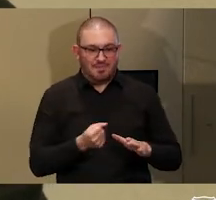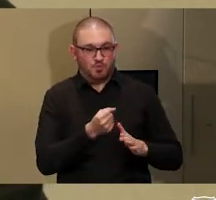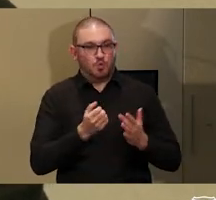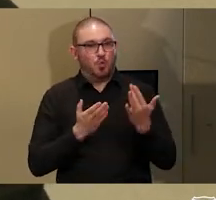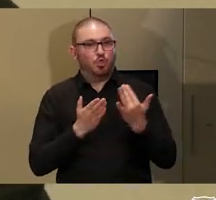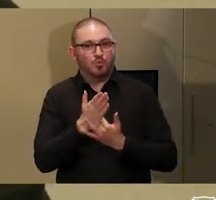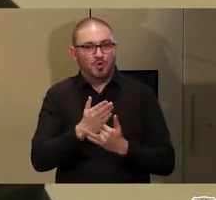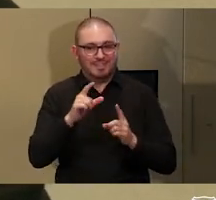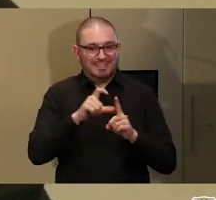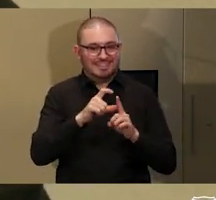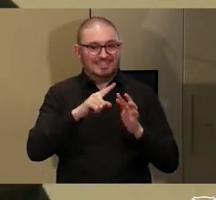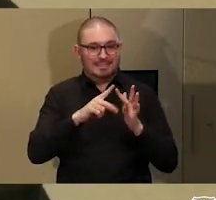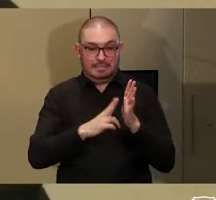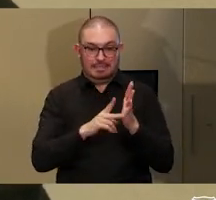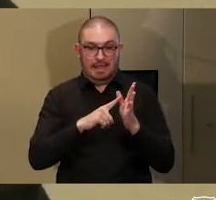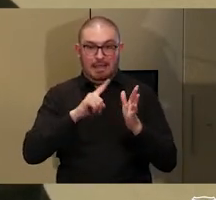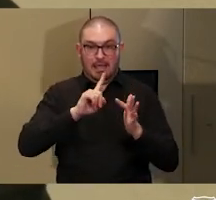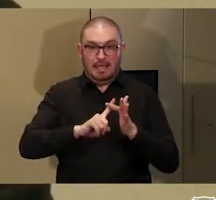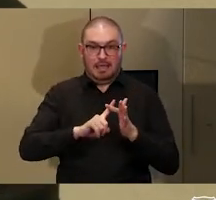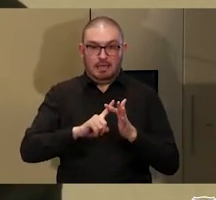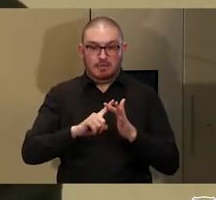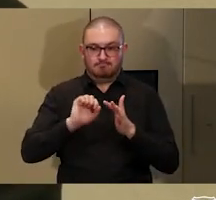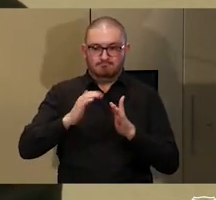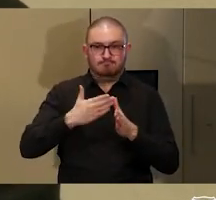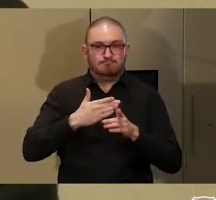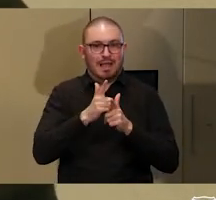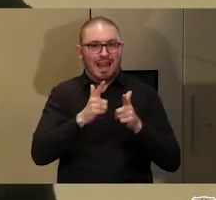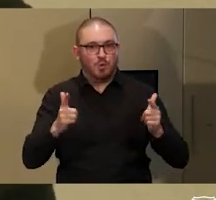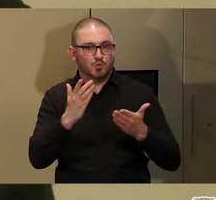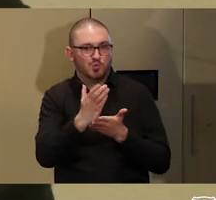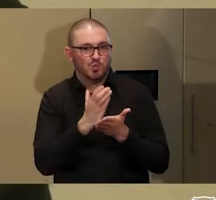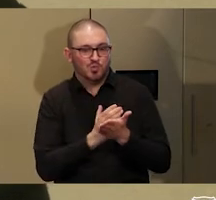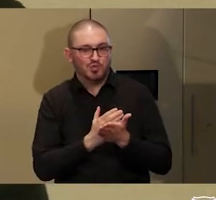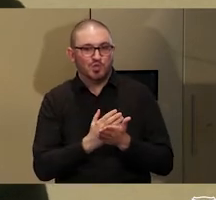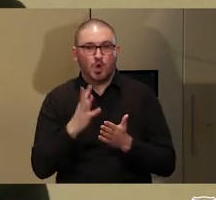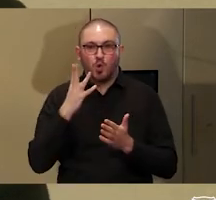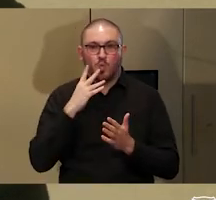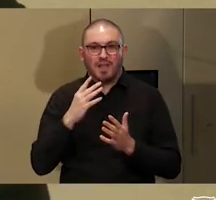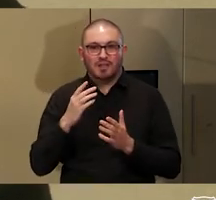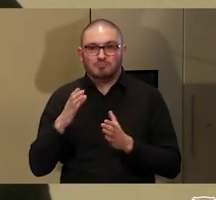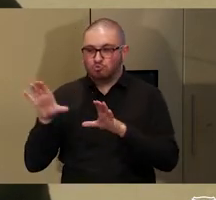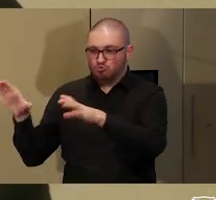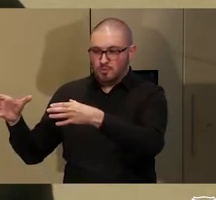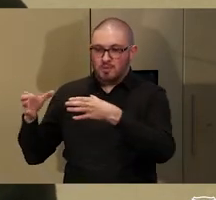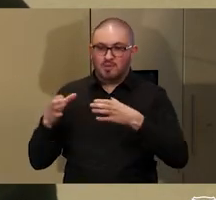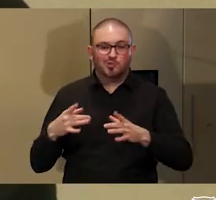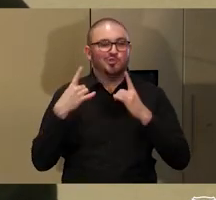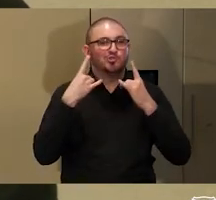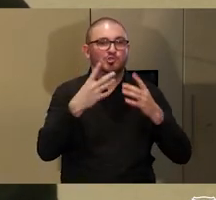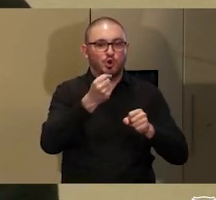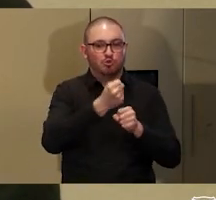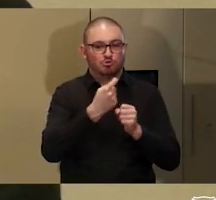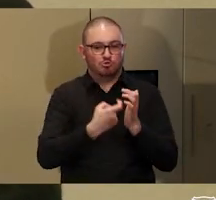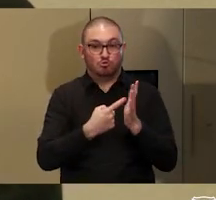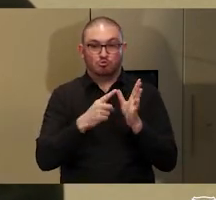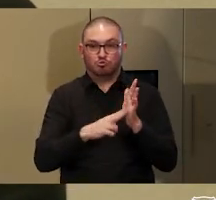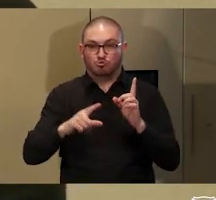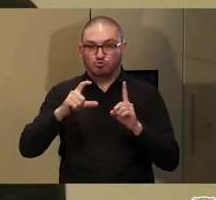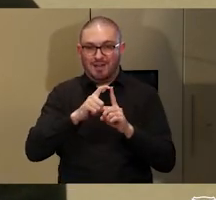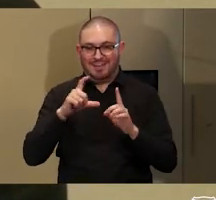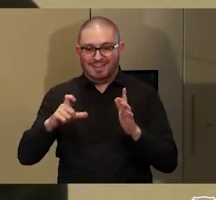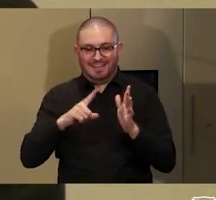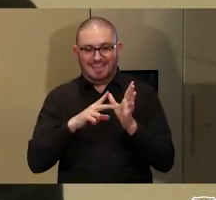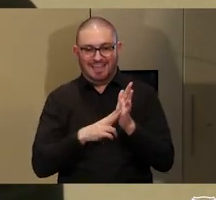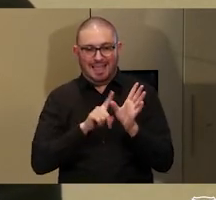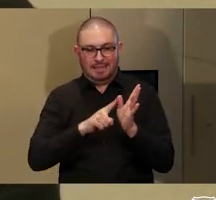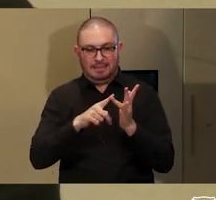a Dene language course so that when they guide people out to places in the Grand Canyon, they are able